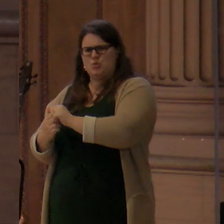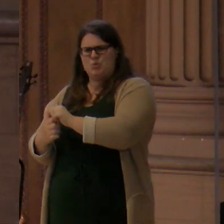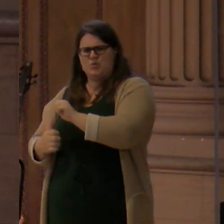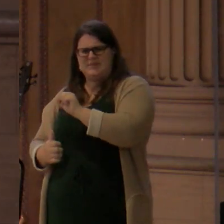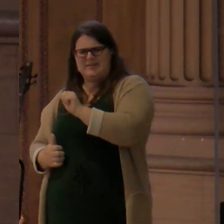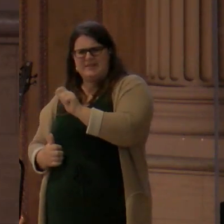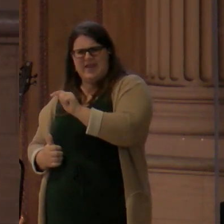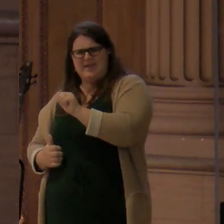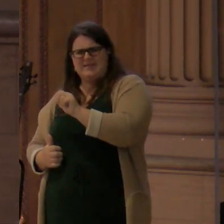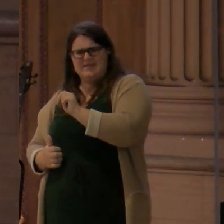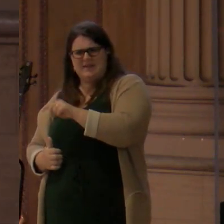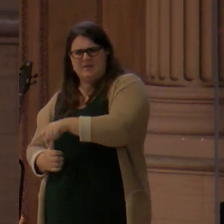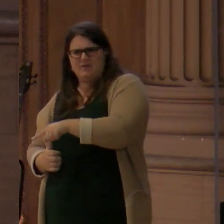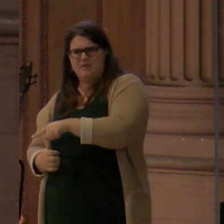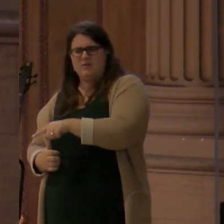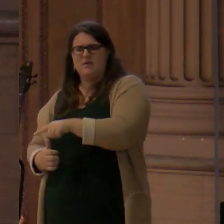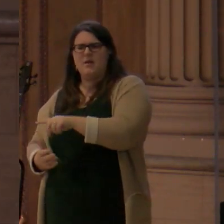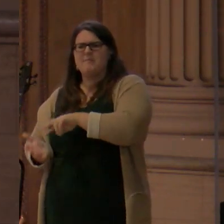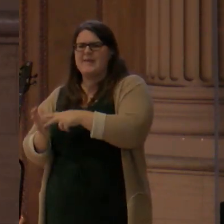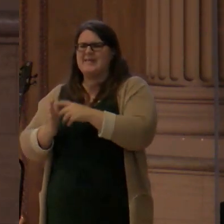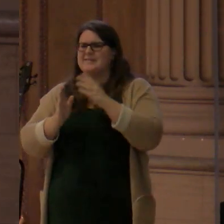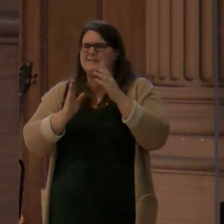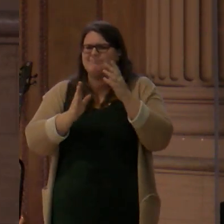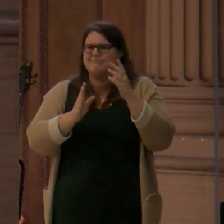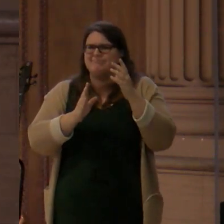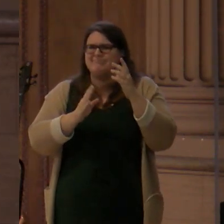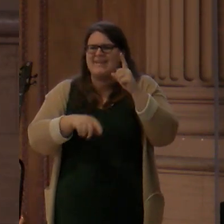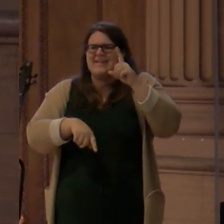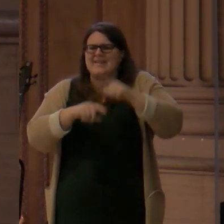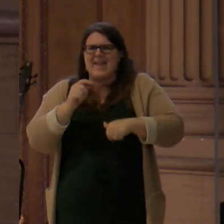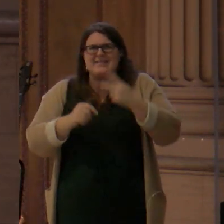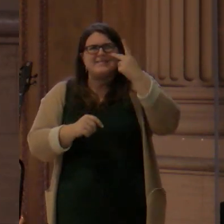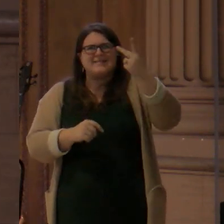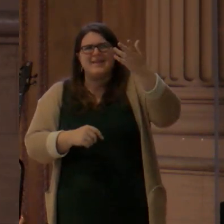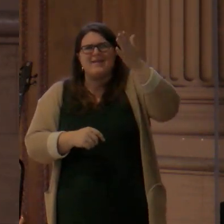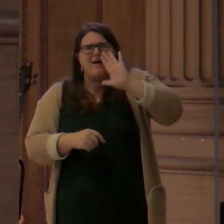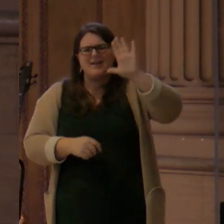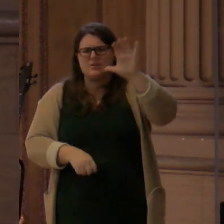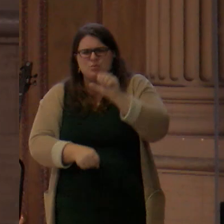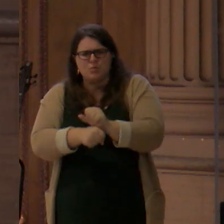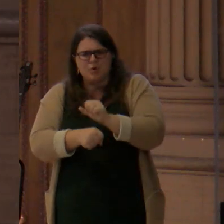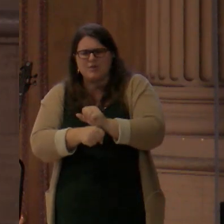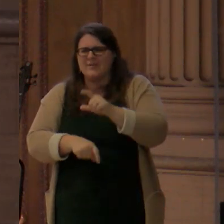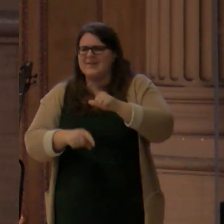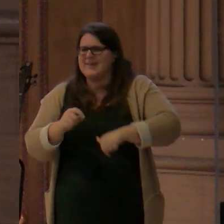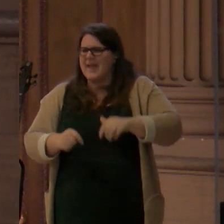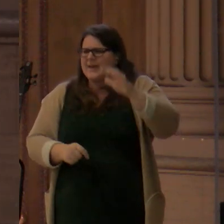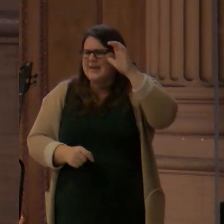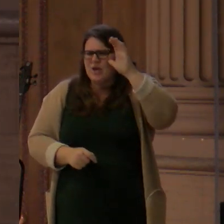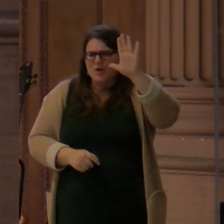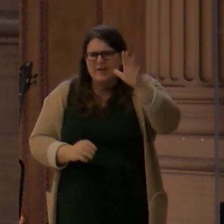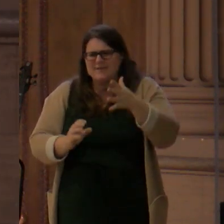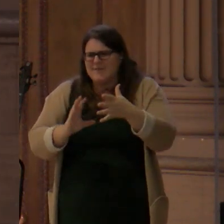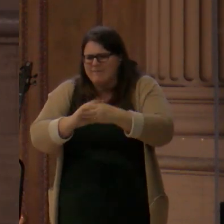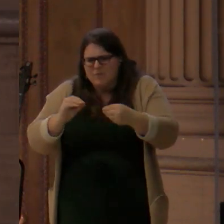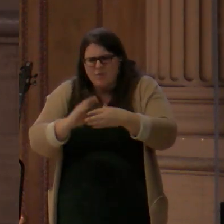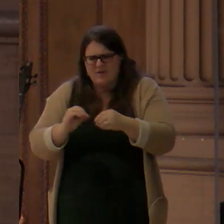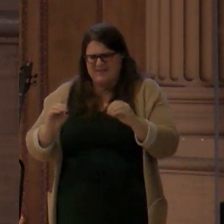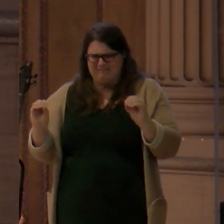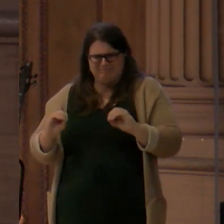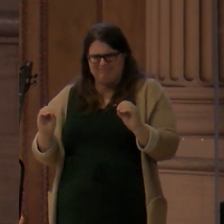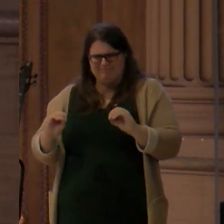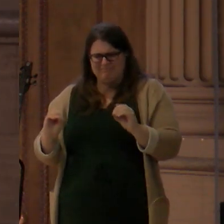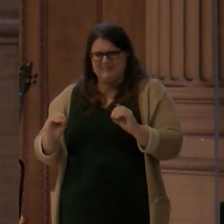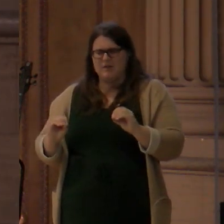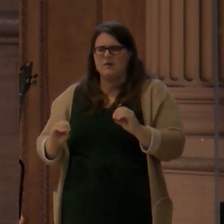there's an enmity between the two. But there's also an individual identity at play here. See,